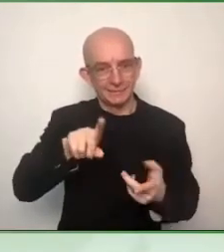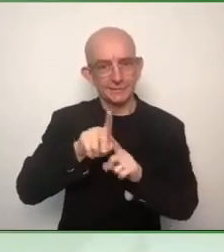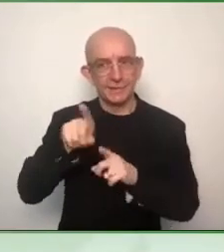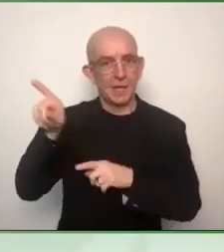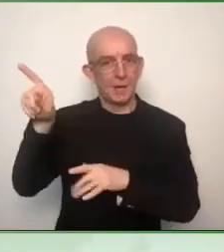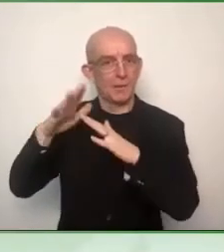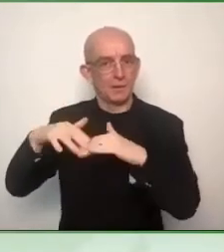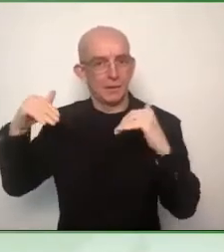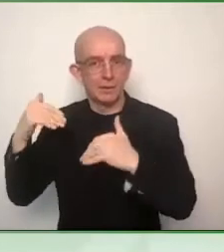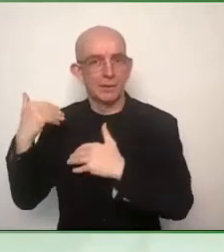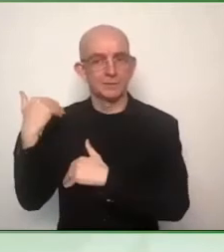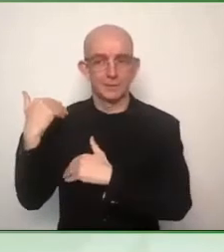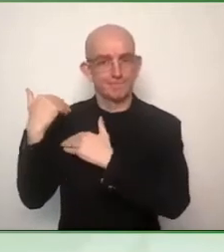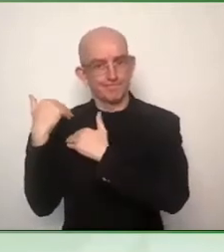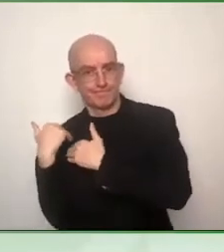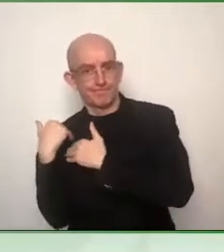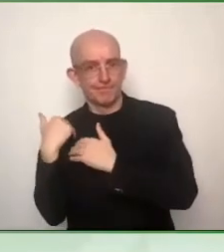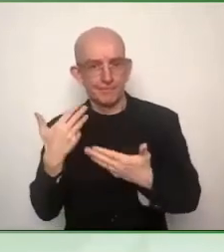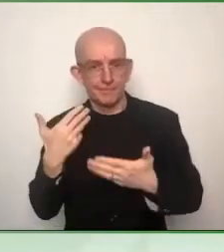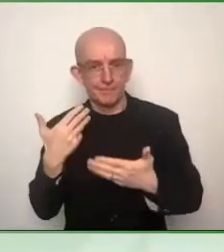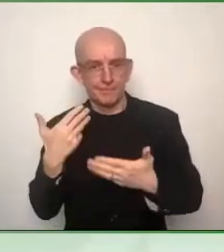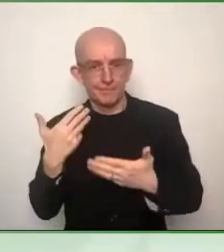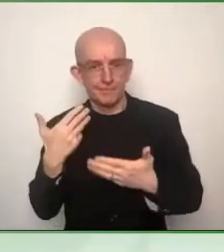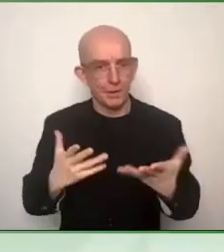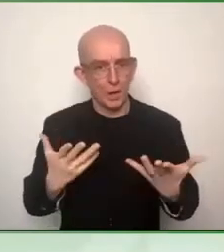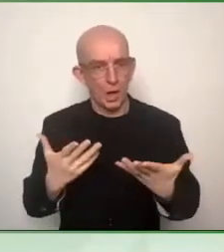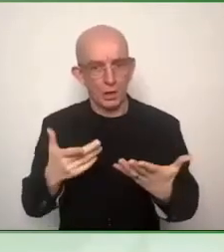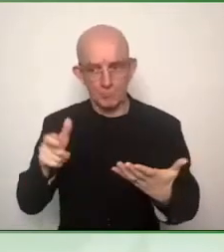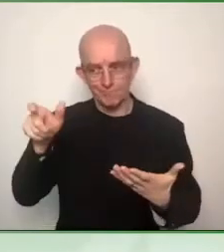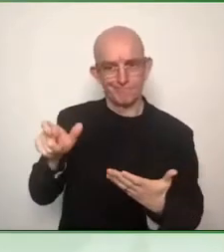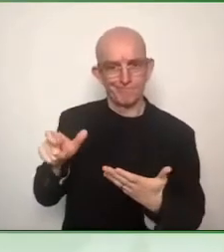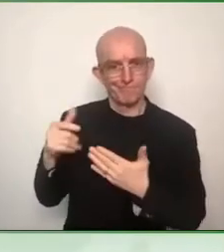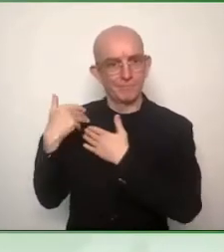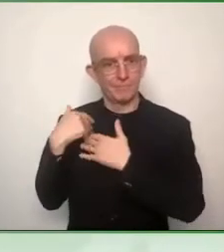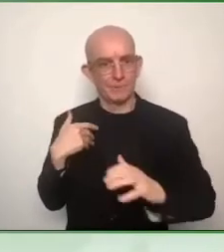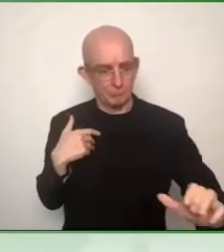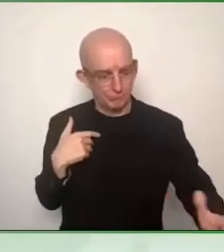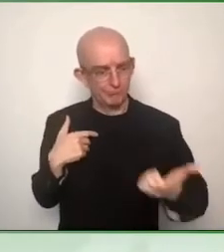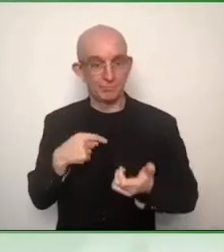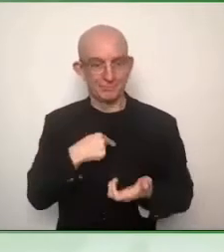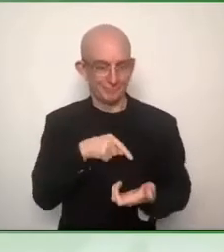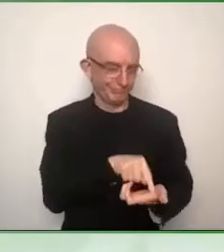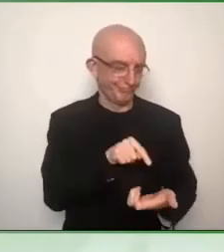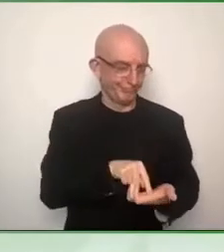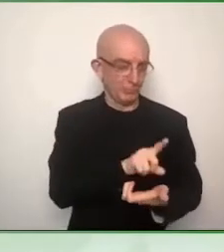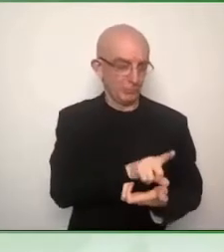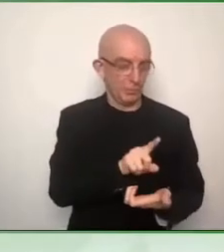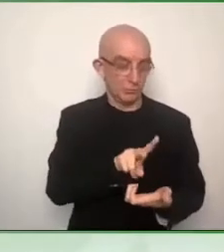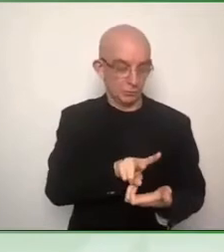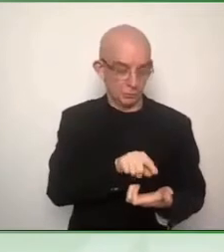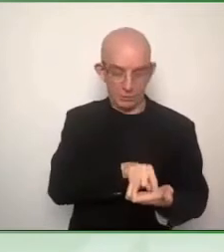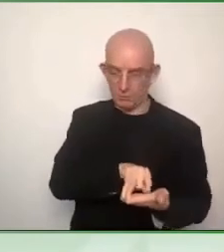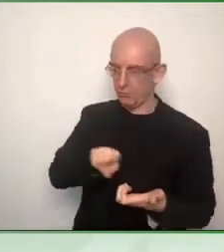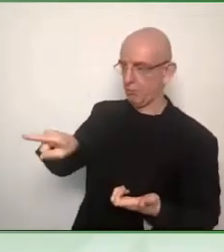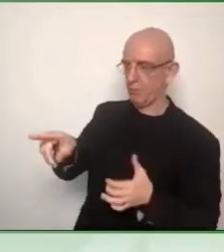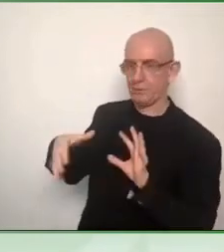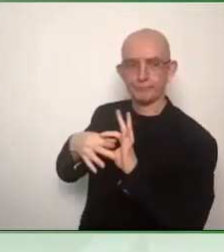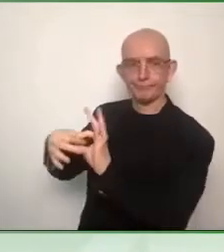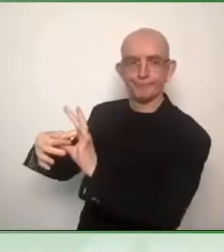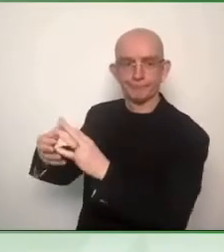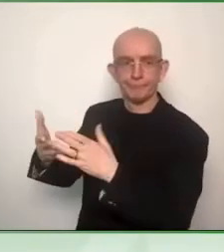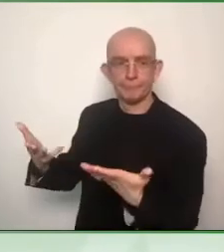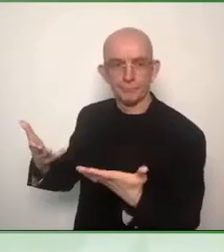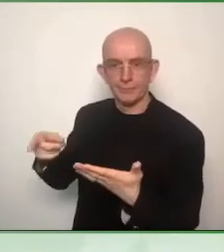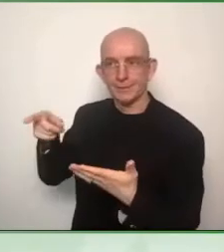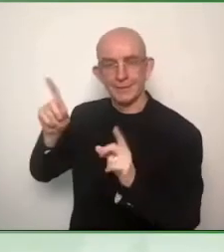in an accessible way and using the same modes of communication that you used